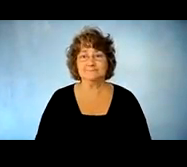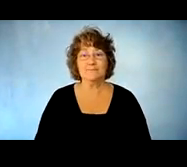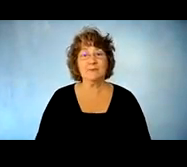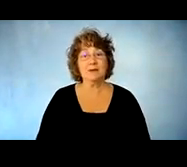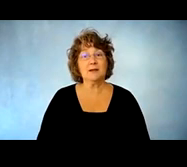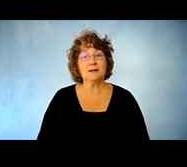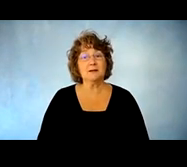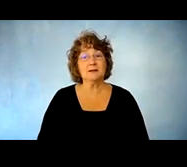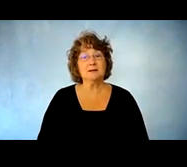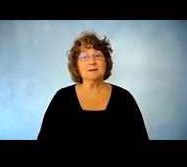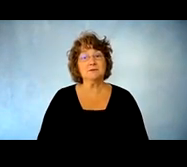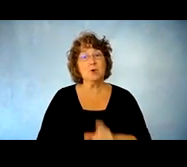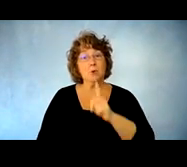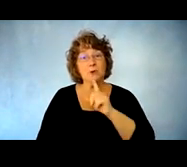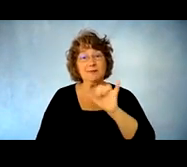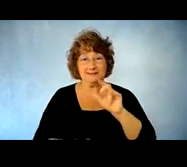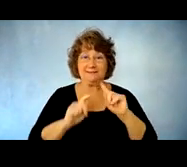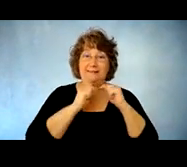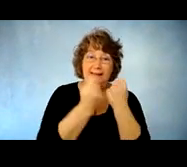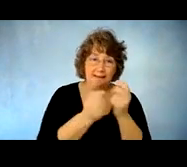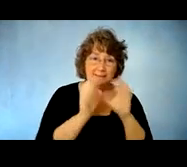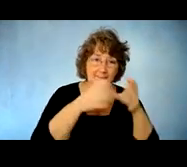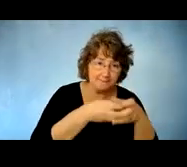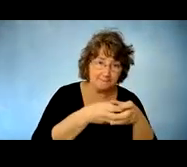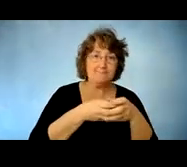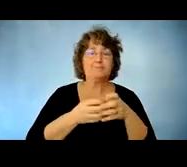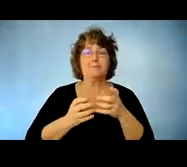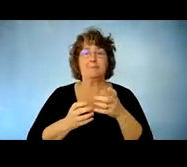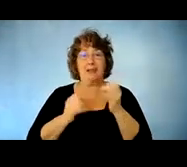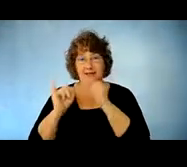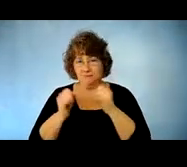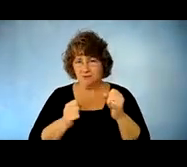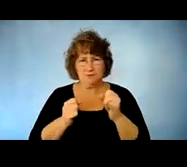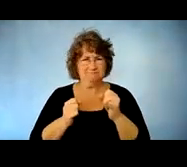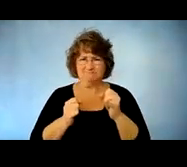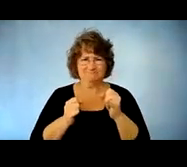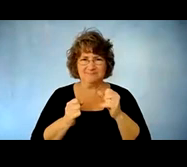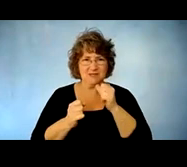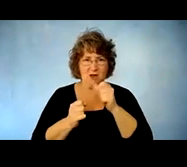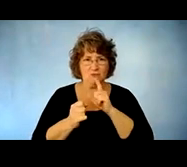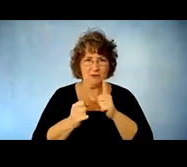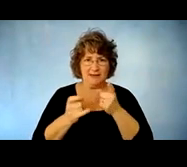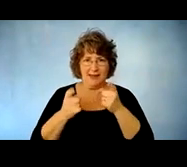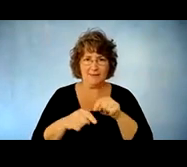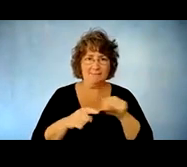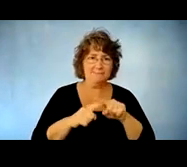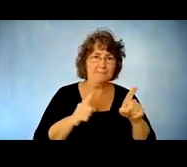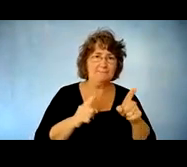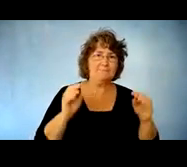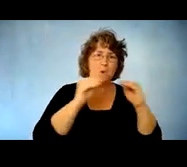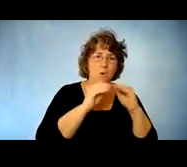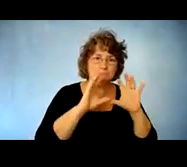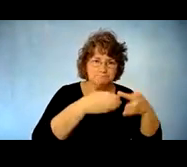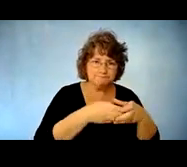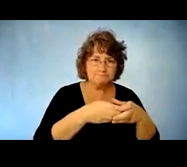um so we have that um but oftentimes you know i what i like to do is to connect our patients